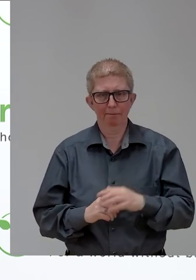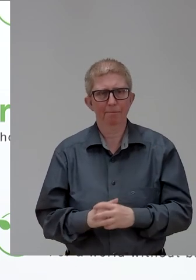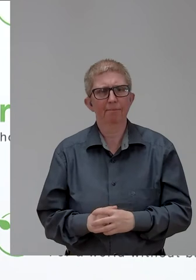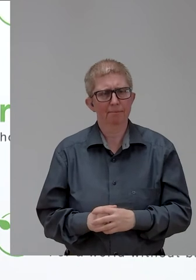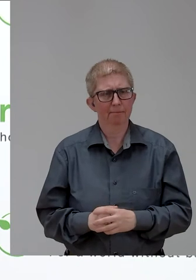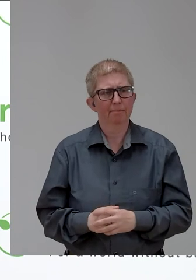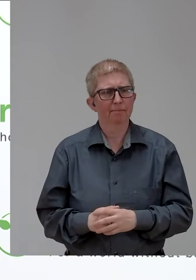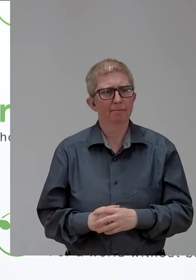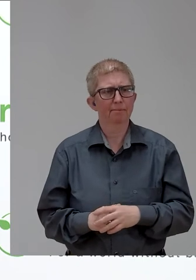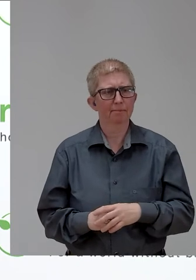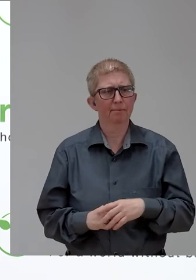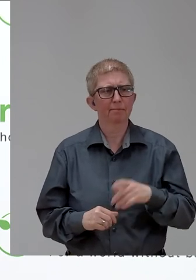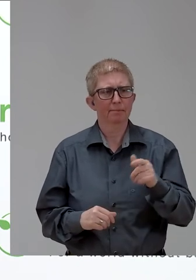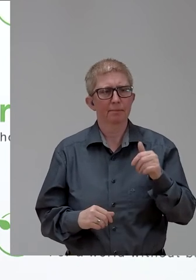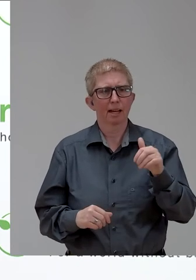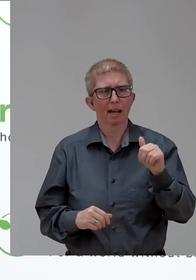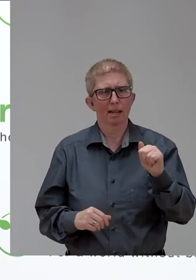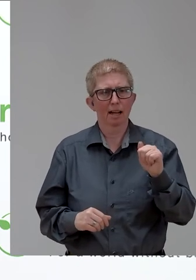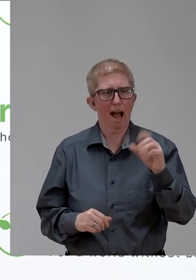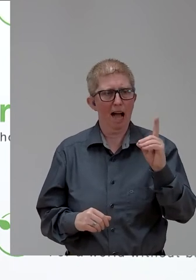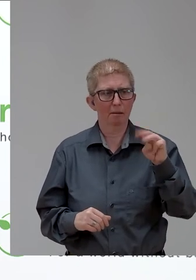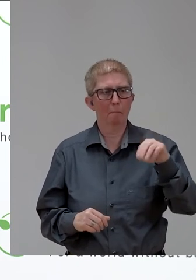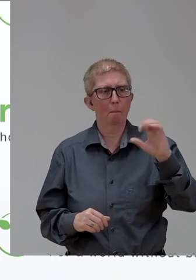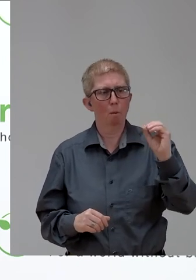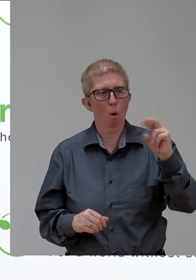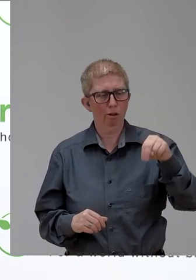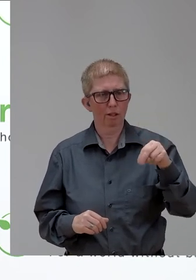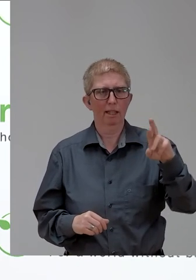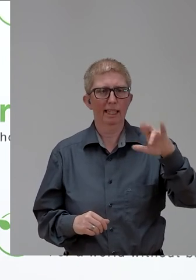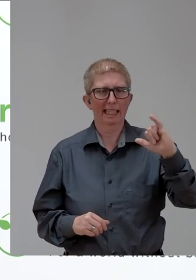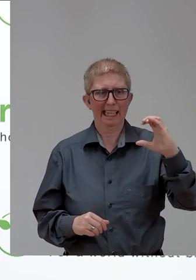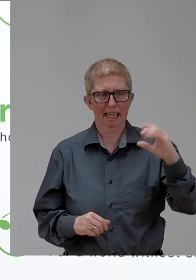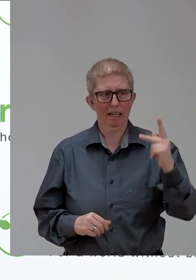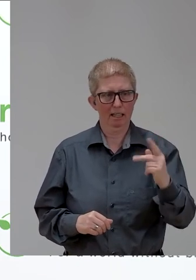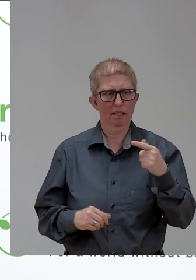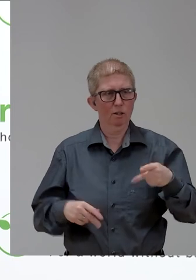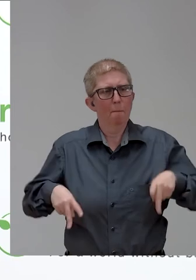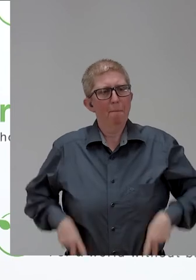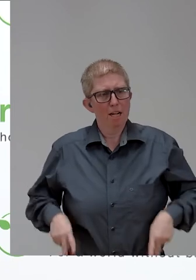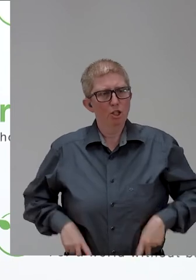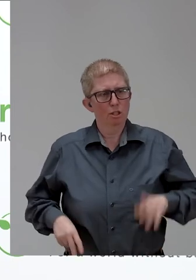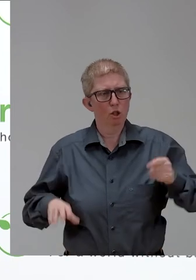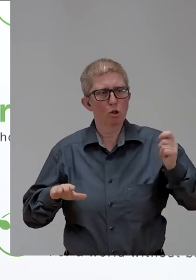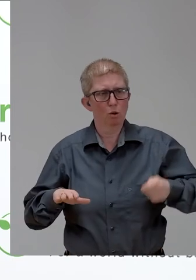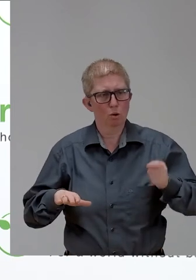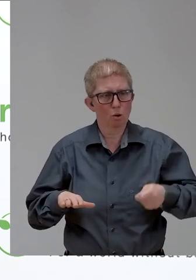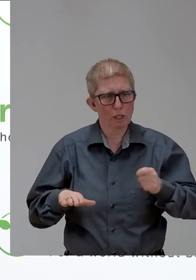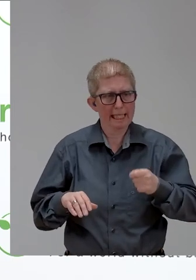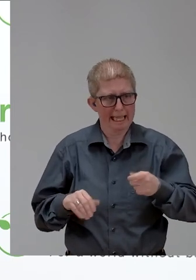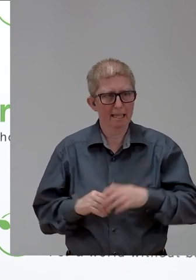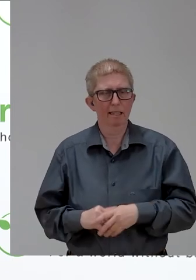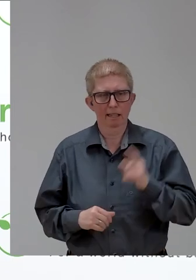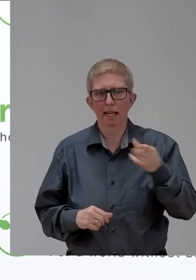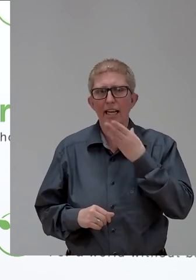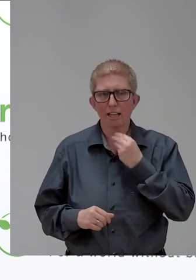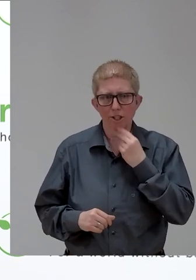but you might have similar issues or is it not? So could you, could you tell us a little bit of, we watched this together now,